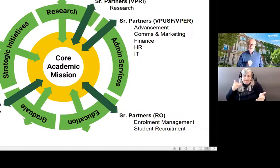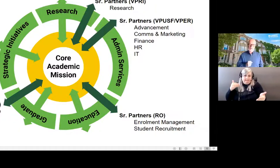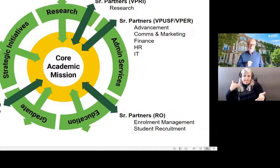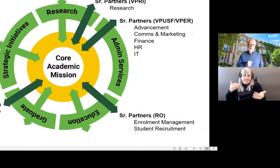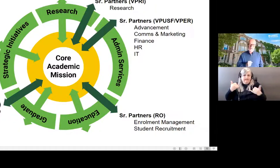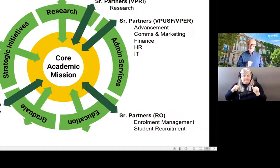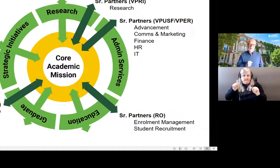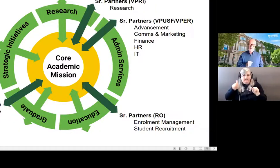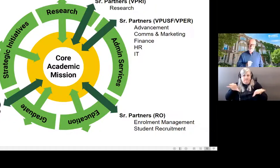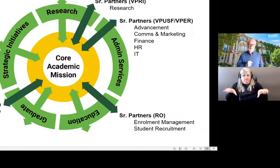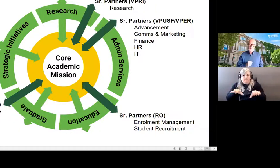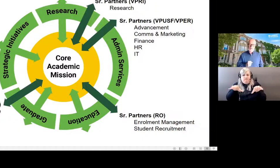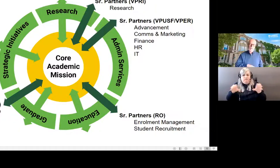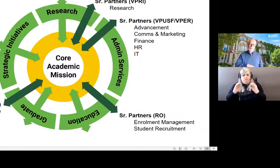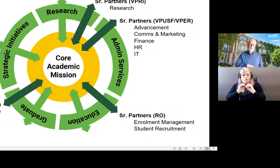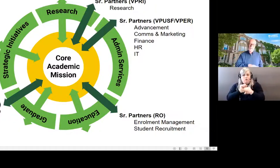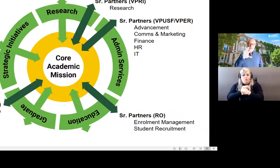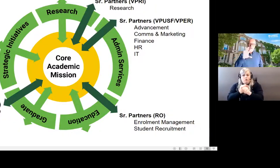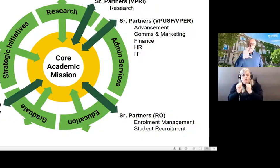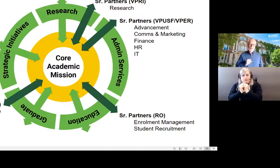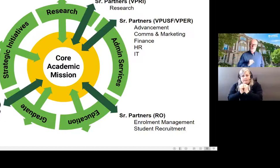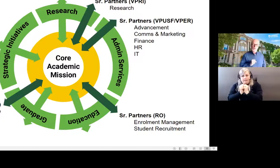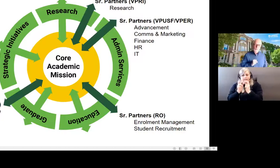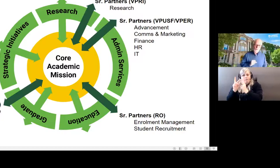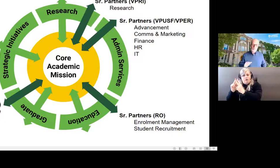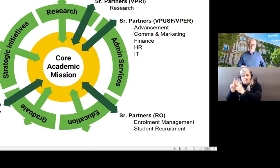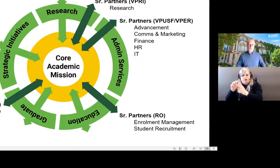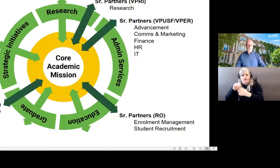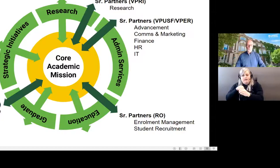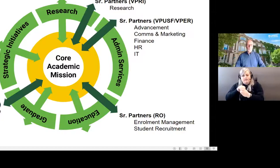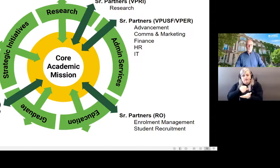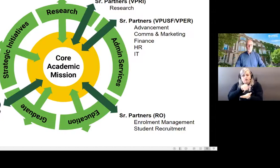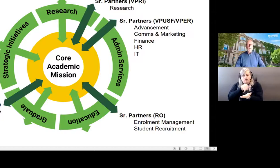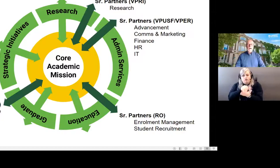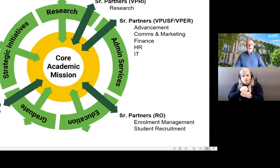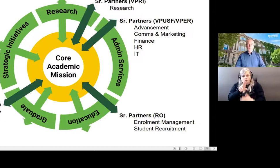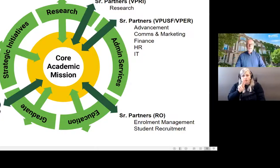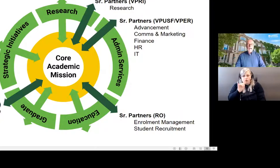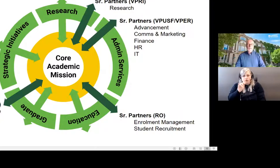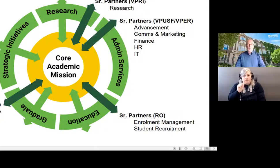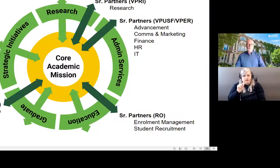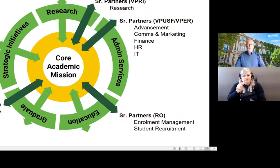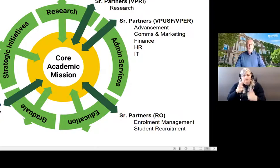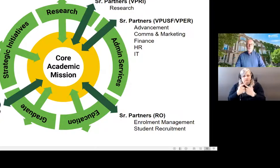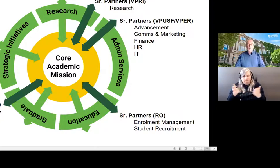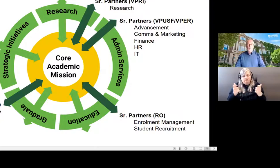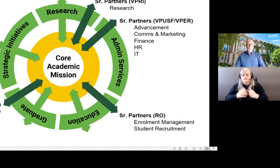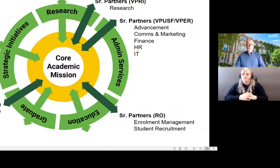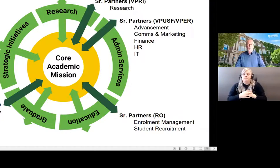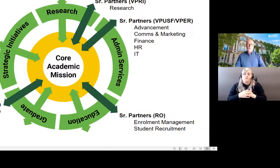be done with our partners in central units and so on. As one example,